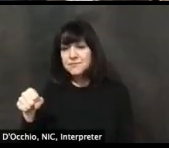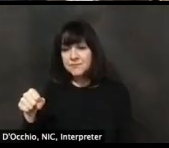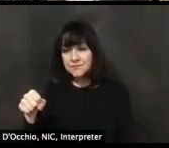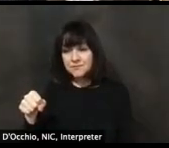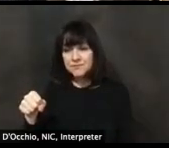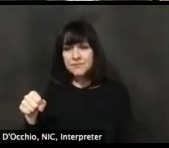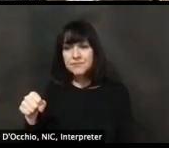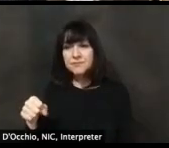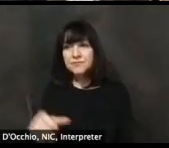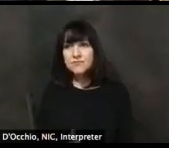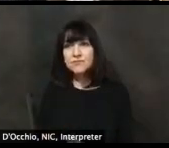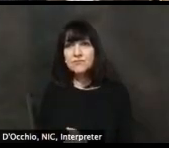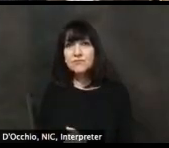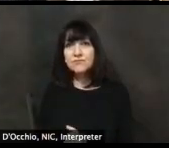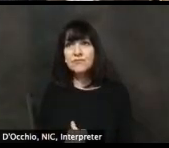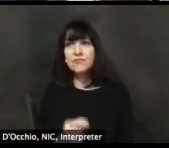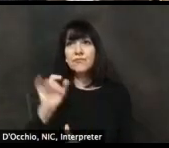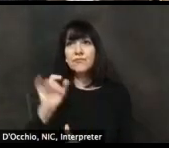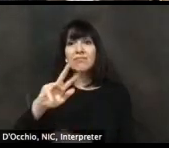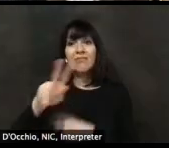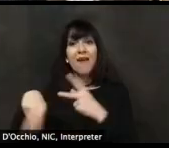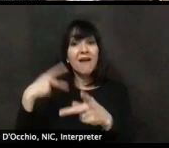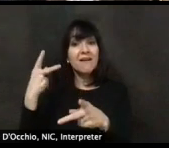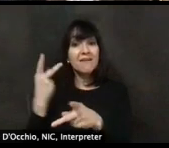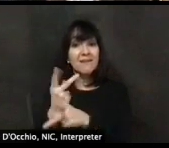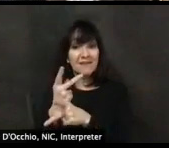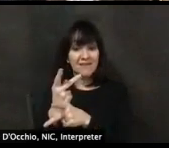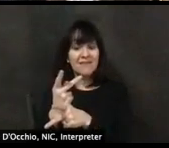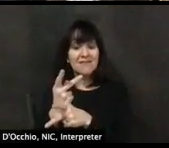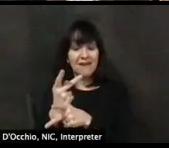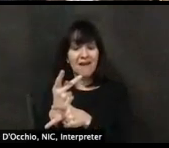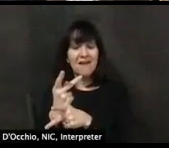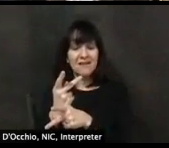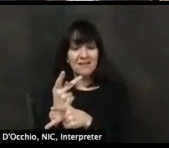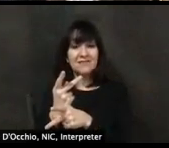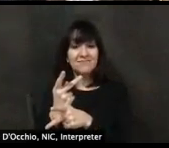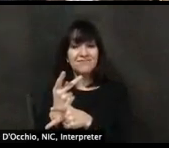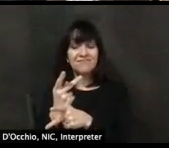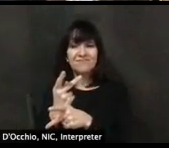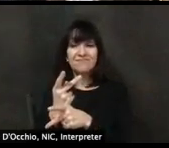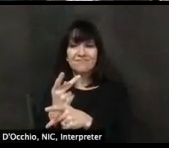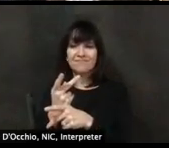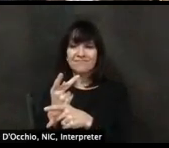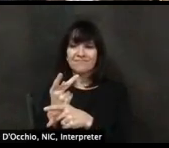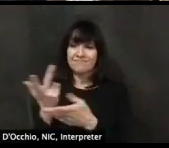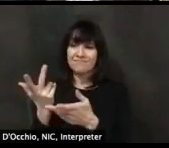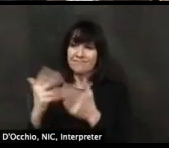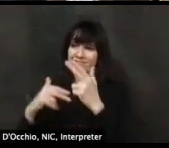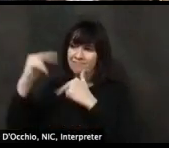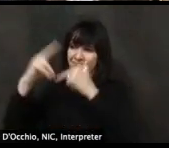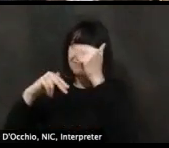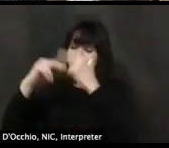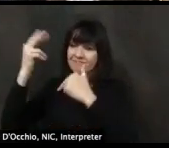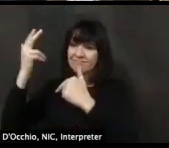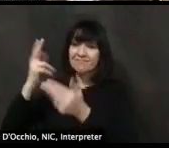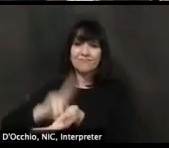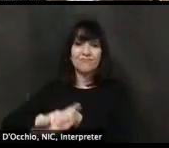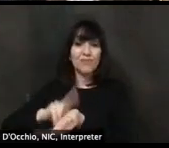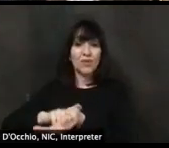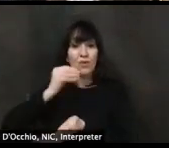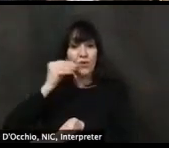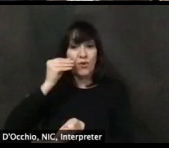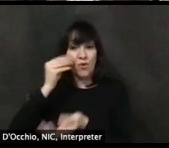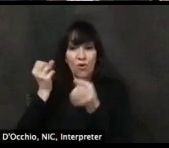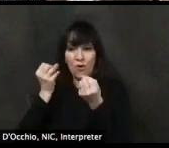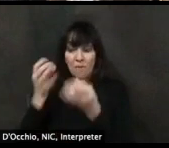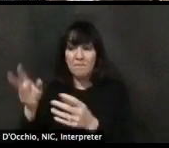a challenge in general. Um, I, what has, um, made nursing homes, long